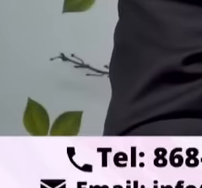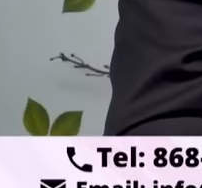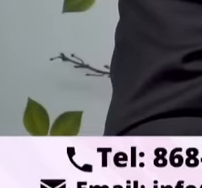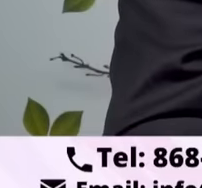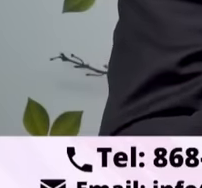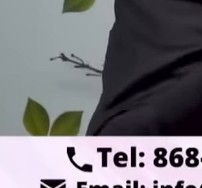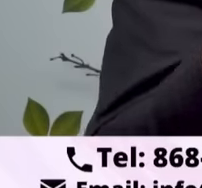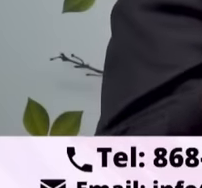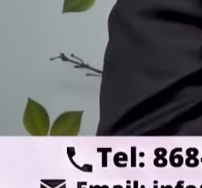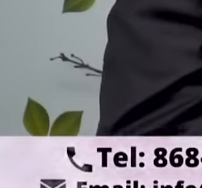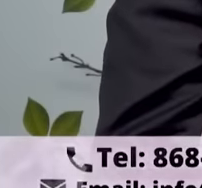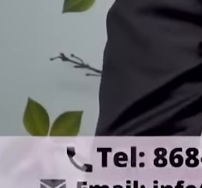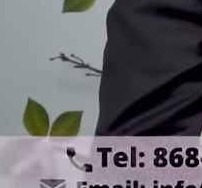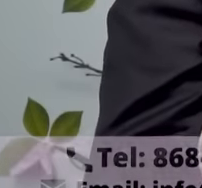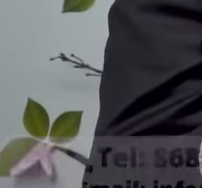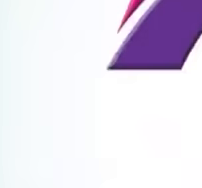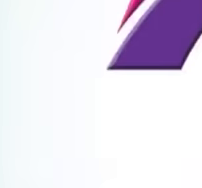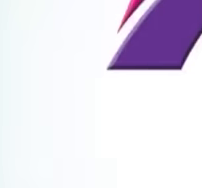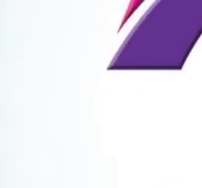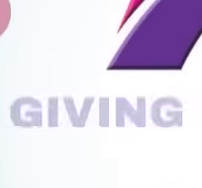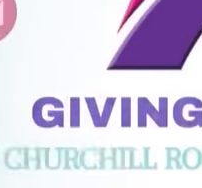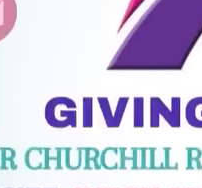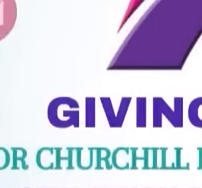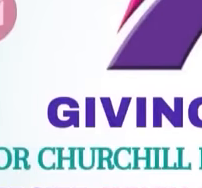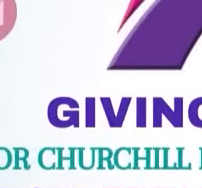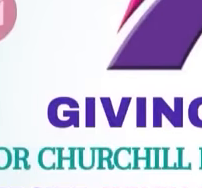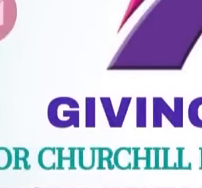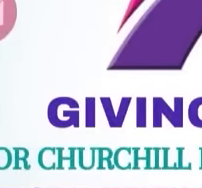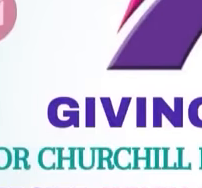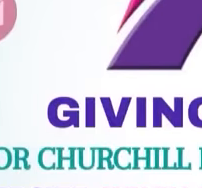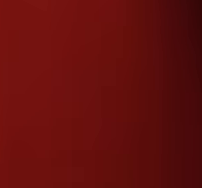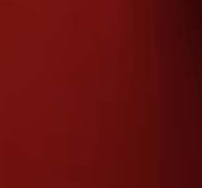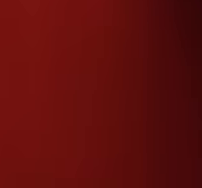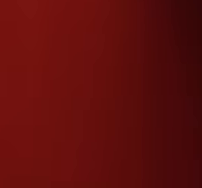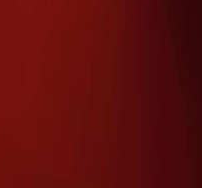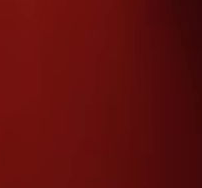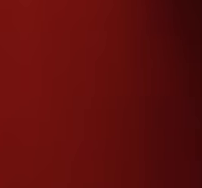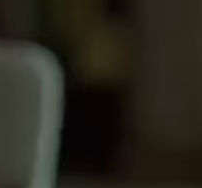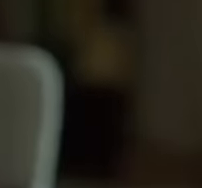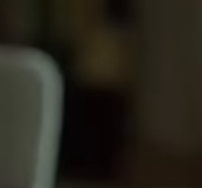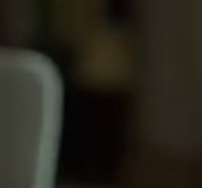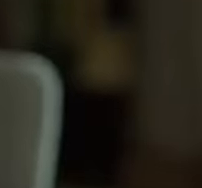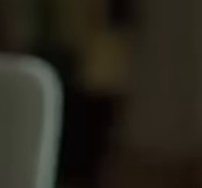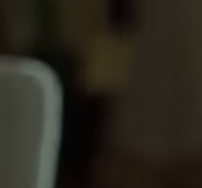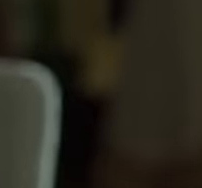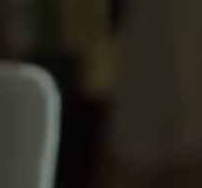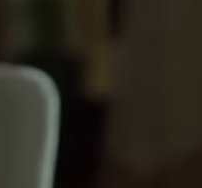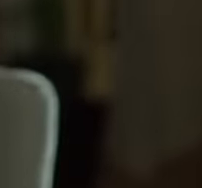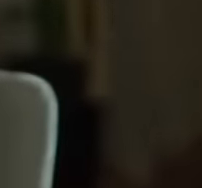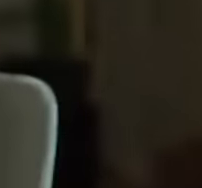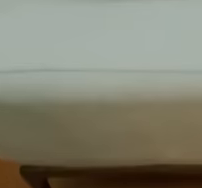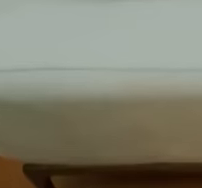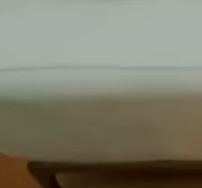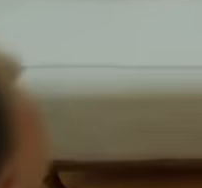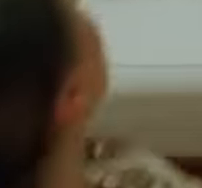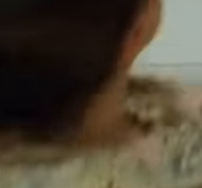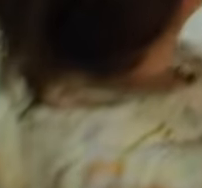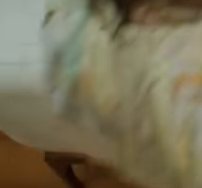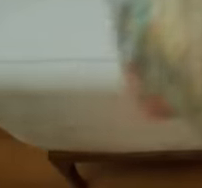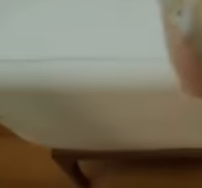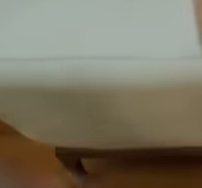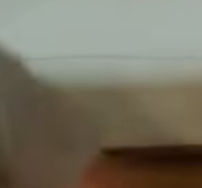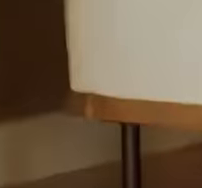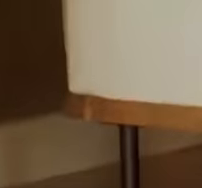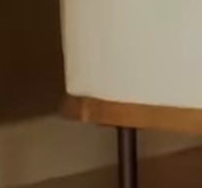Get the right scan. Get a PET scan. Call us for a free consultation. Hey, hello guys. Welcome. Come have a